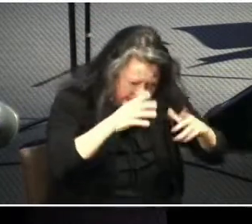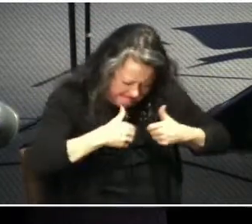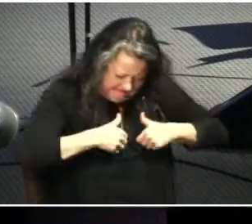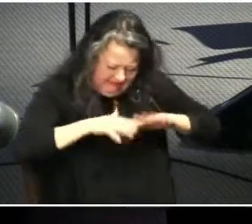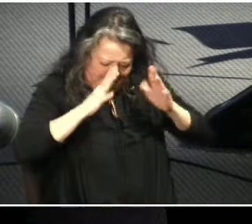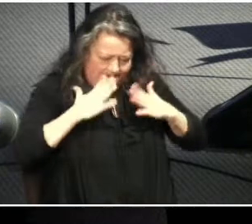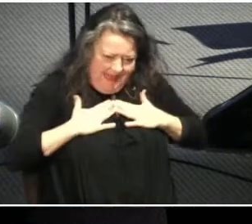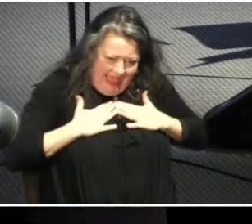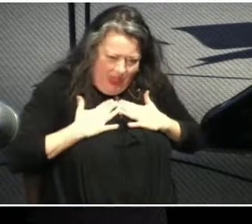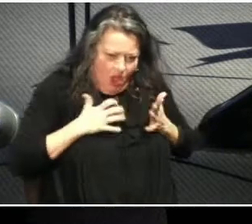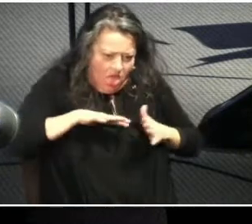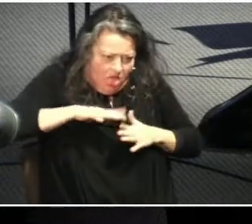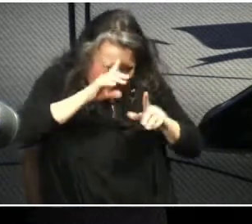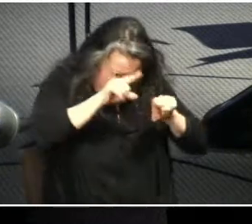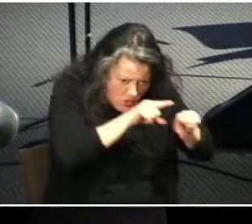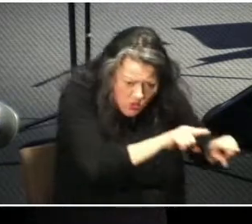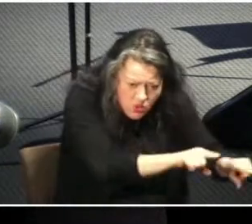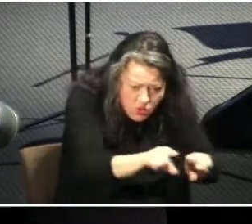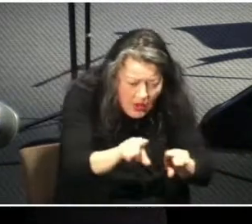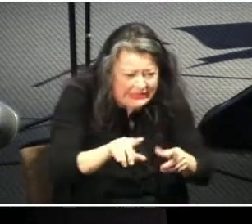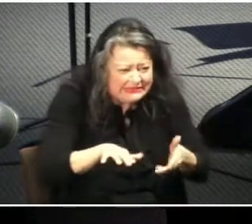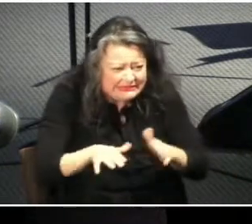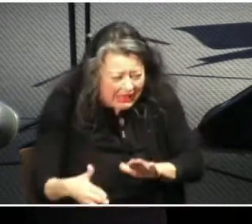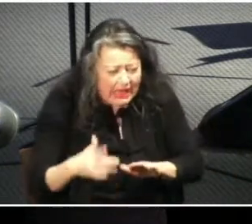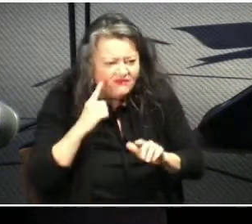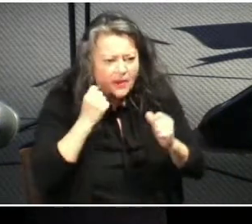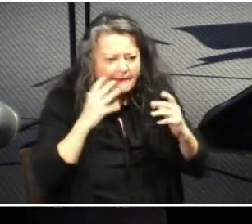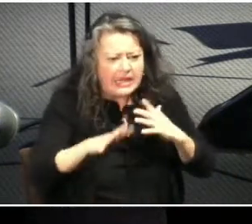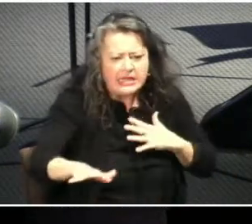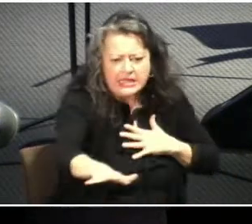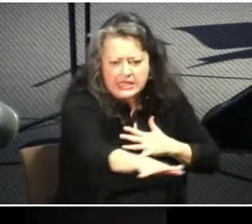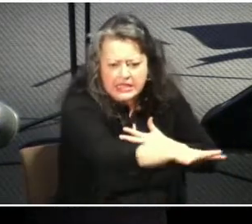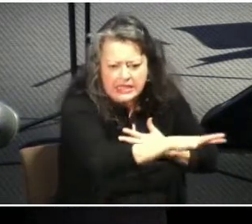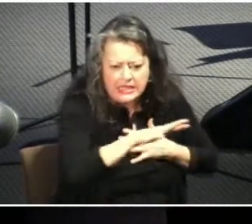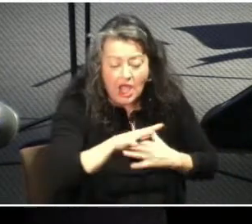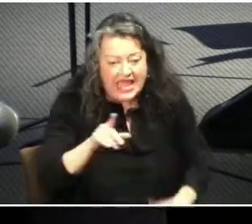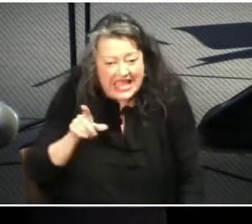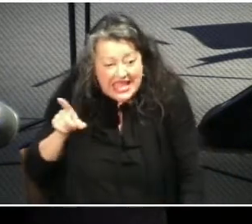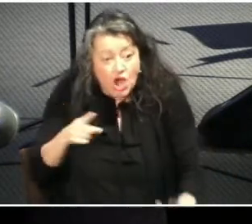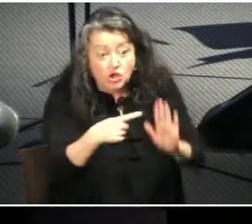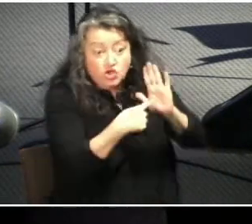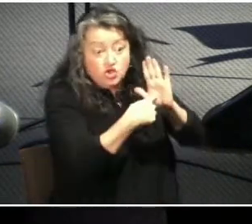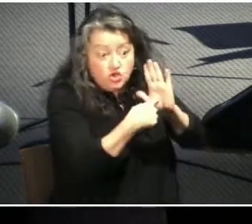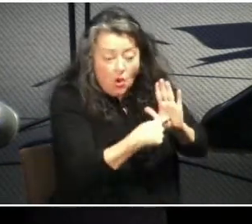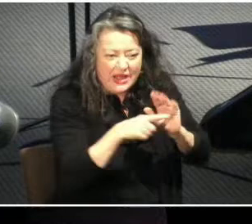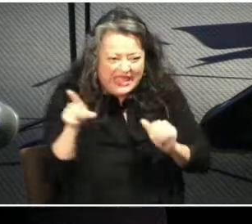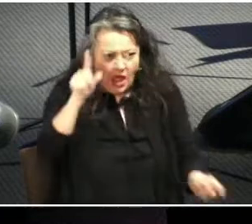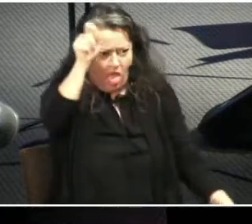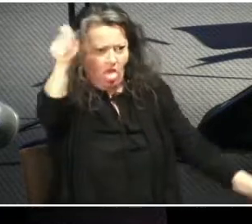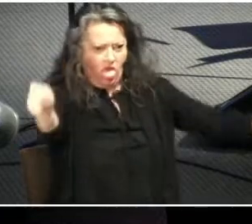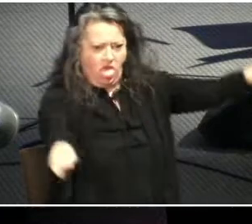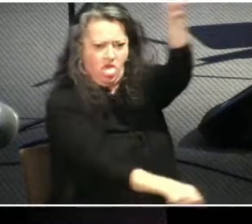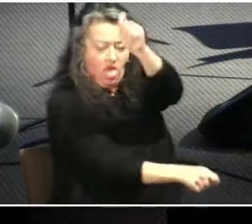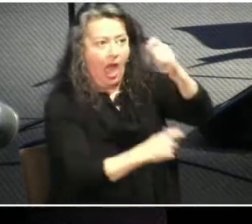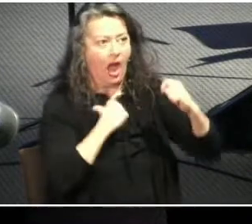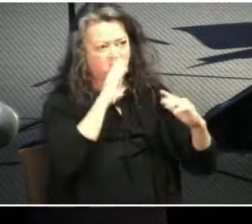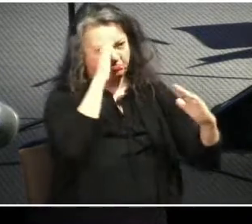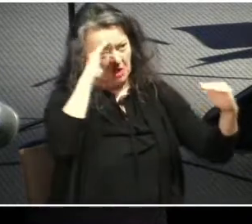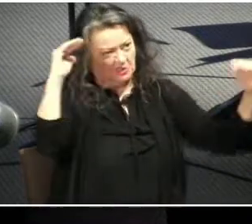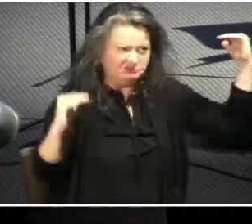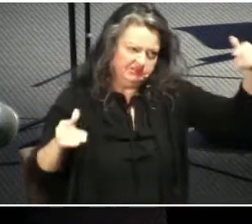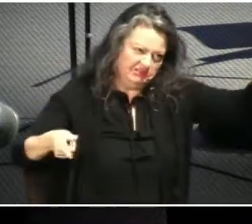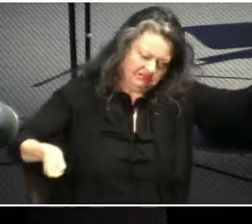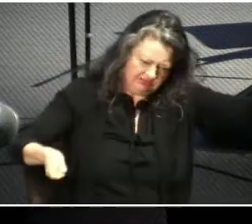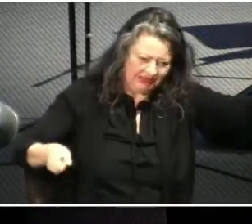concept of servant leadership, and then he demonstrates it with his own life. Totally counter-cultural to the type of